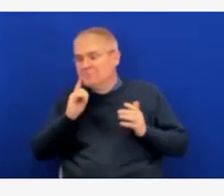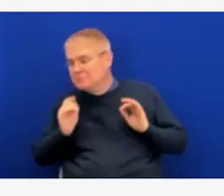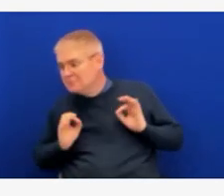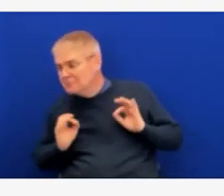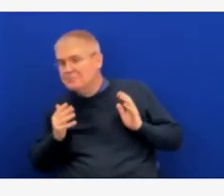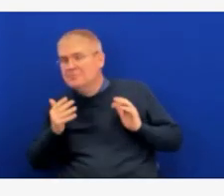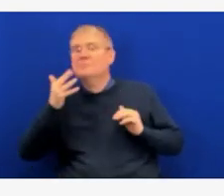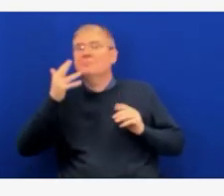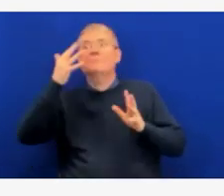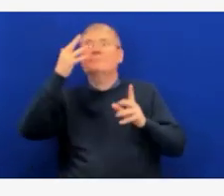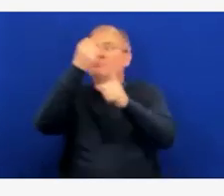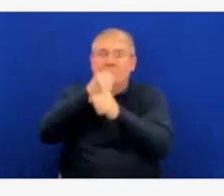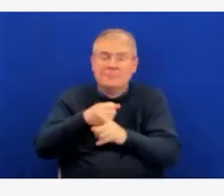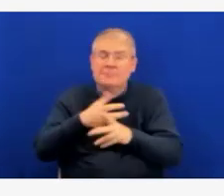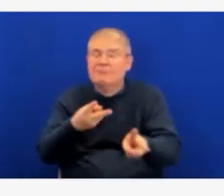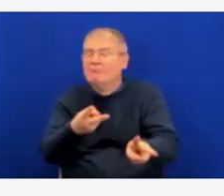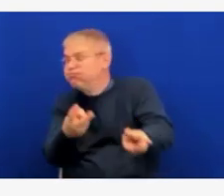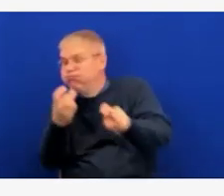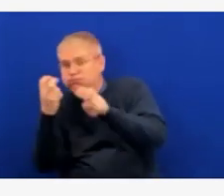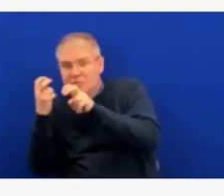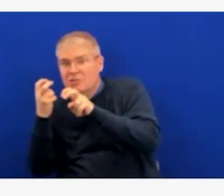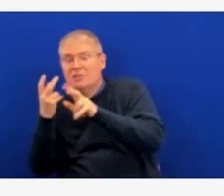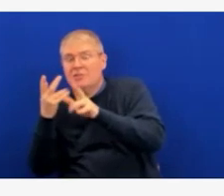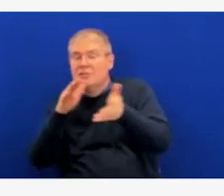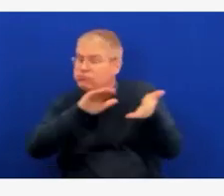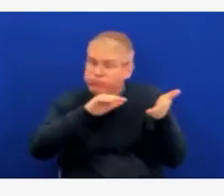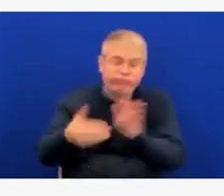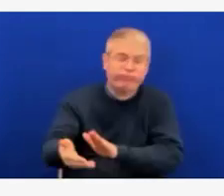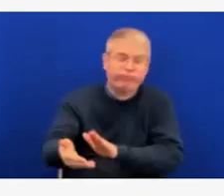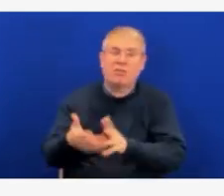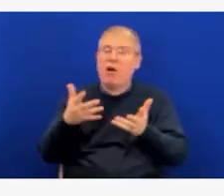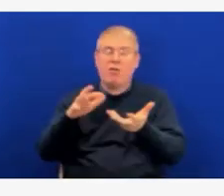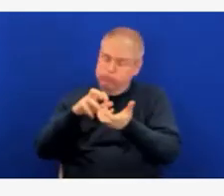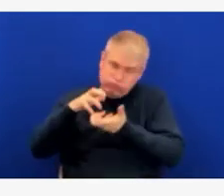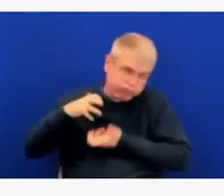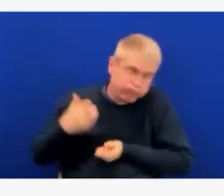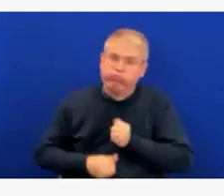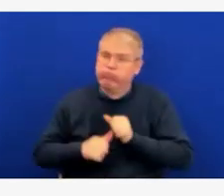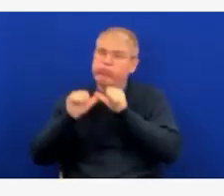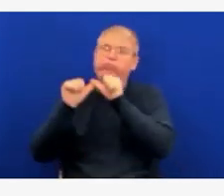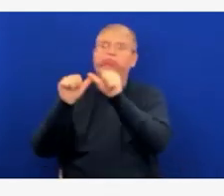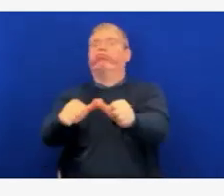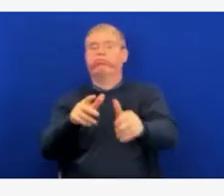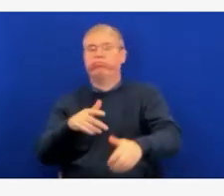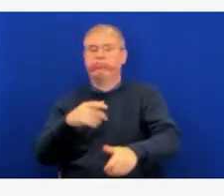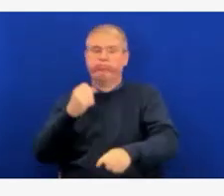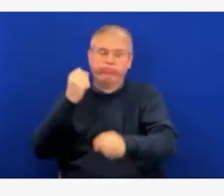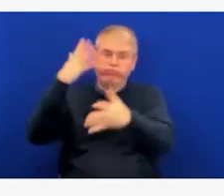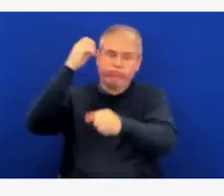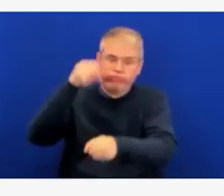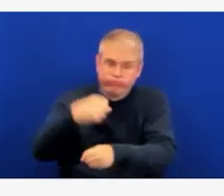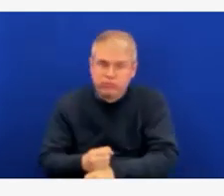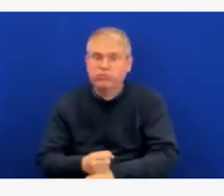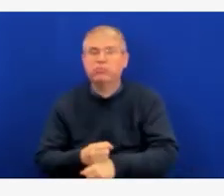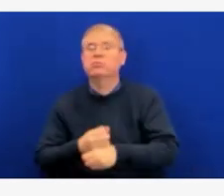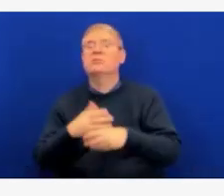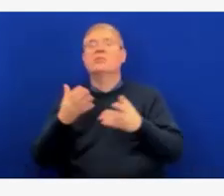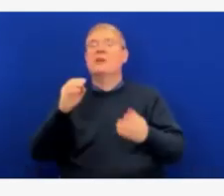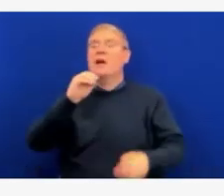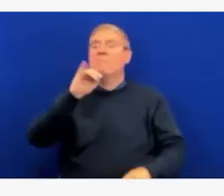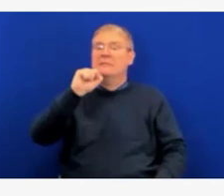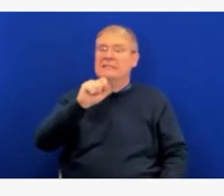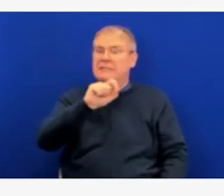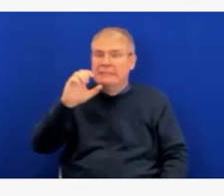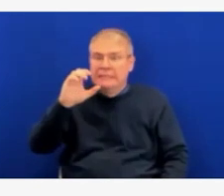know, some of the other complications, MIS-C, like we've been talking about today. So when we get that question, we always wonder if people will